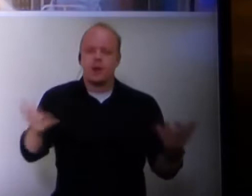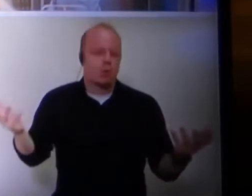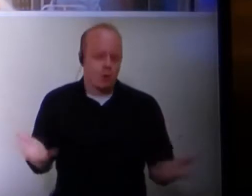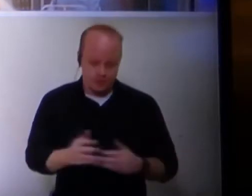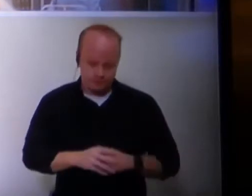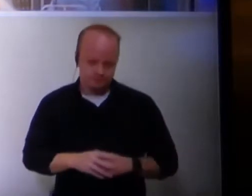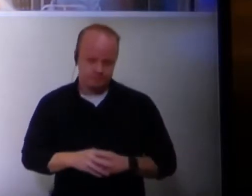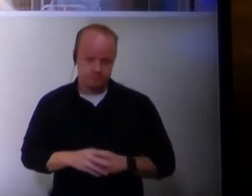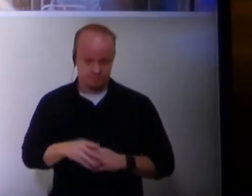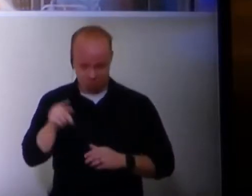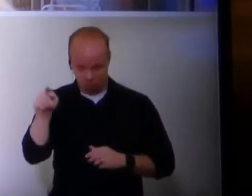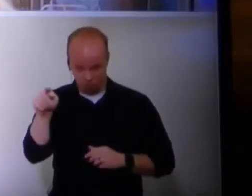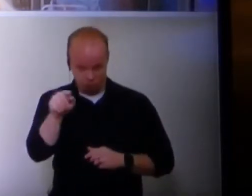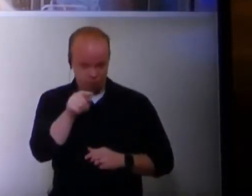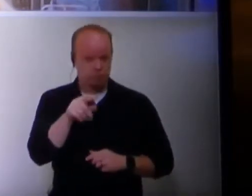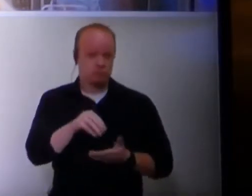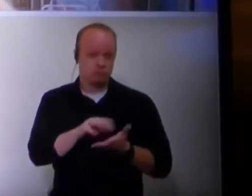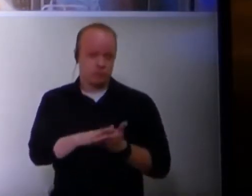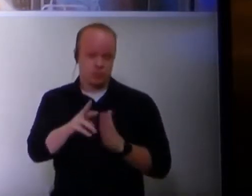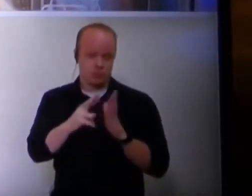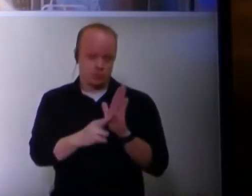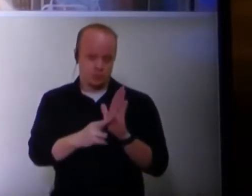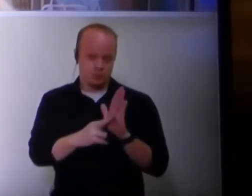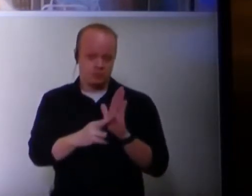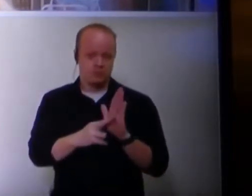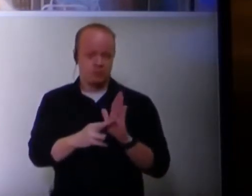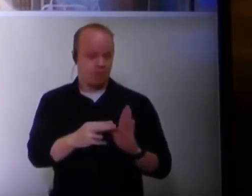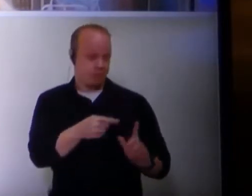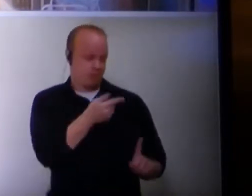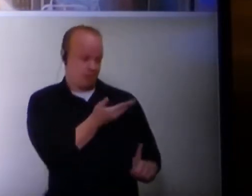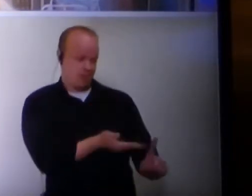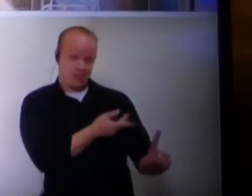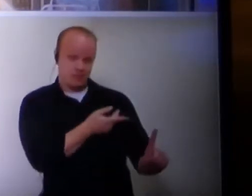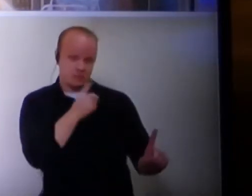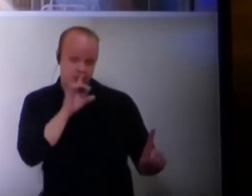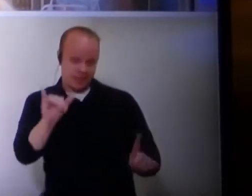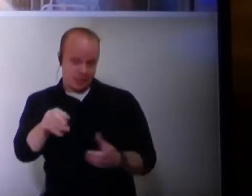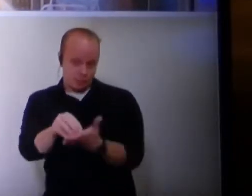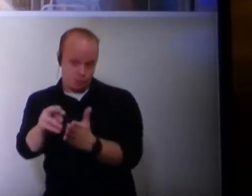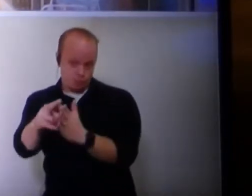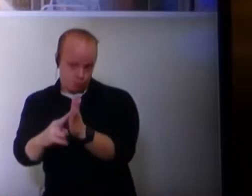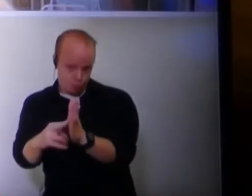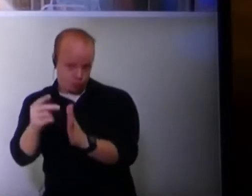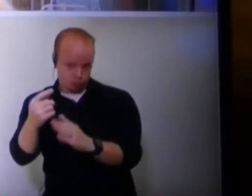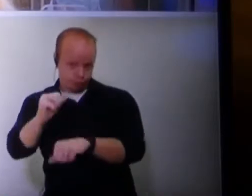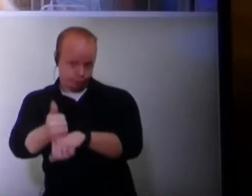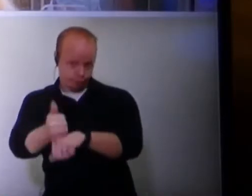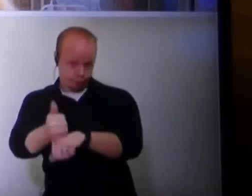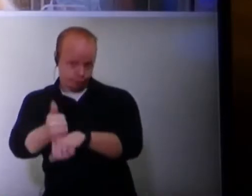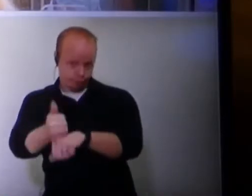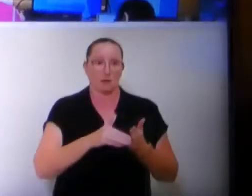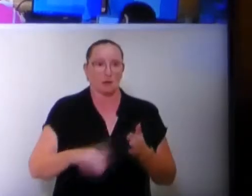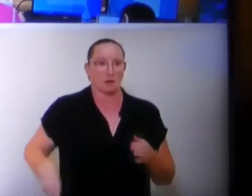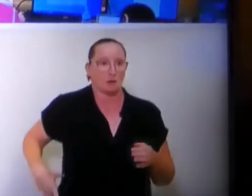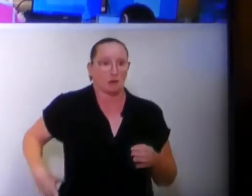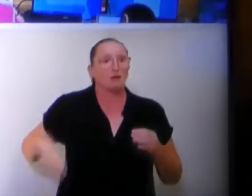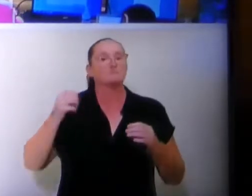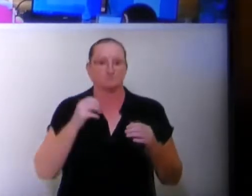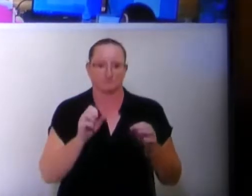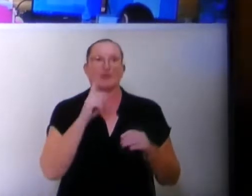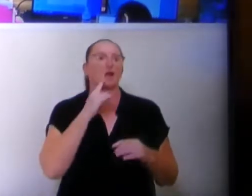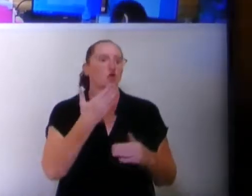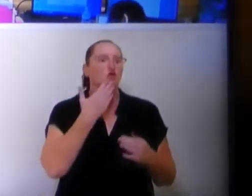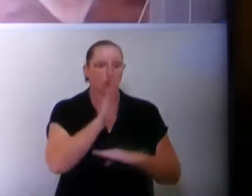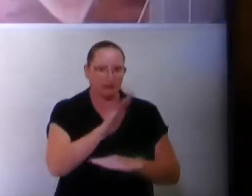you put down for the rules. That is a violation of the First Amendment. Thank President